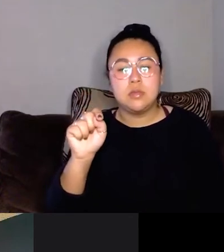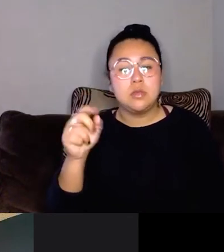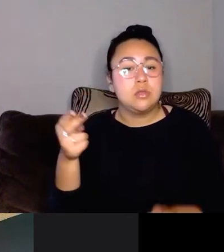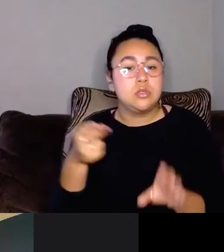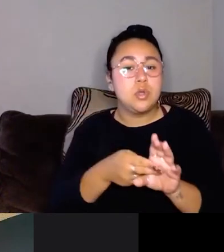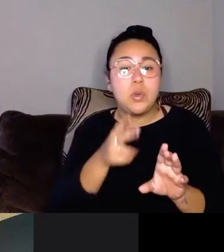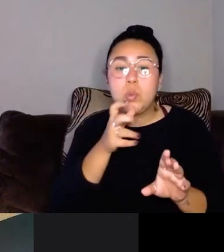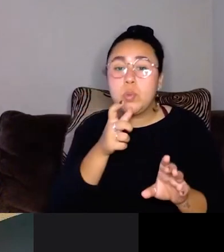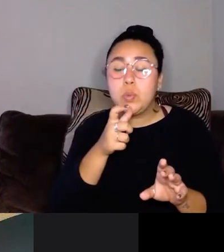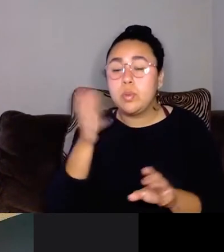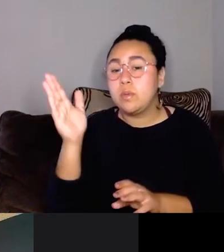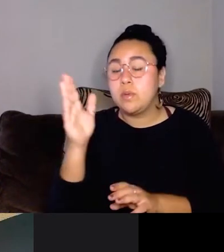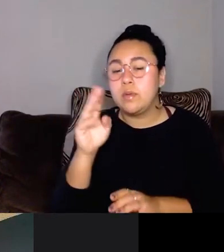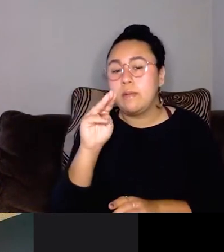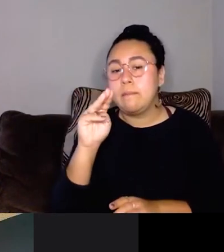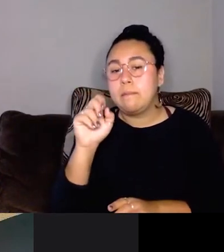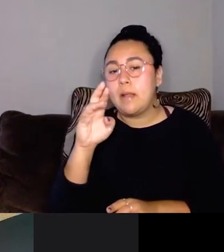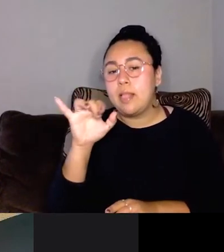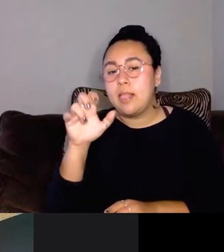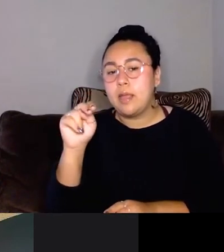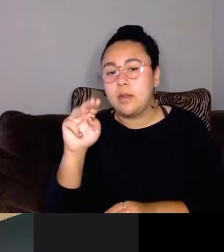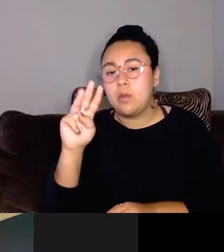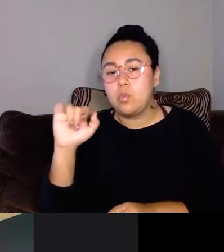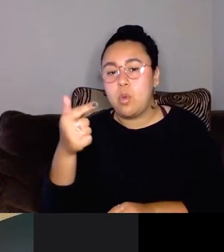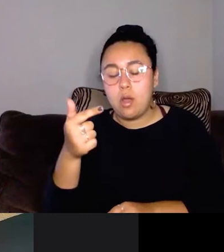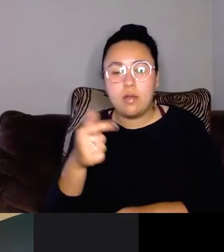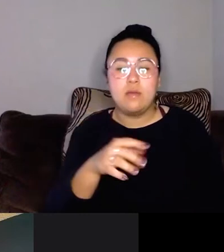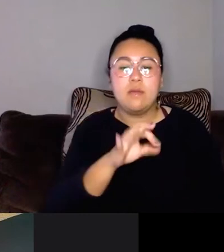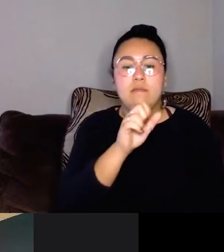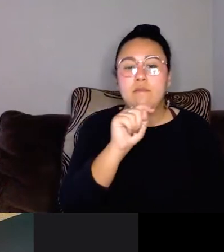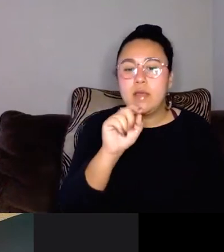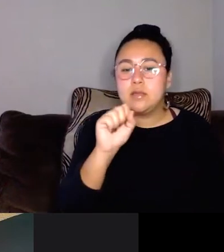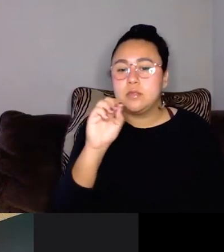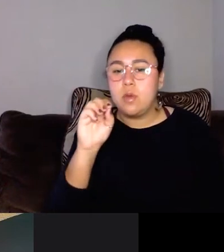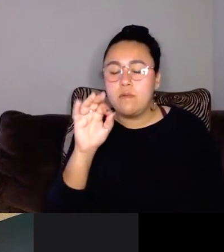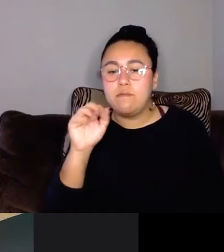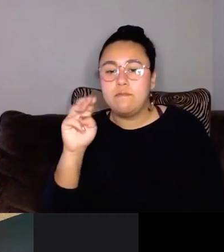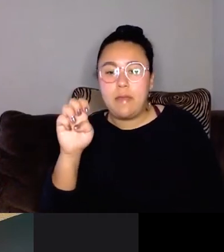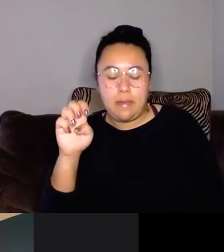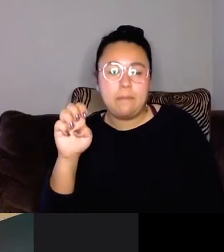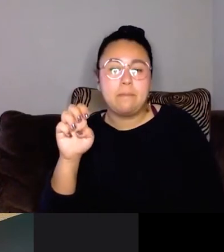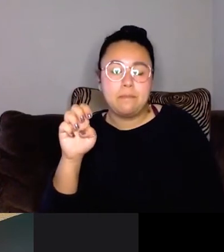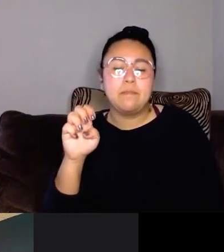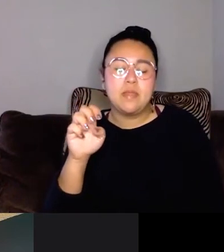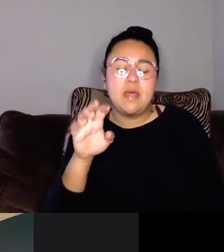of FATSO fame, FAT exclamation point so question mark. So